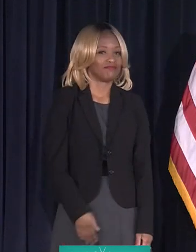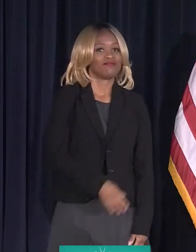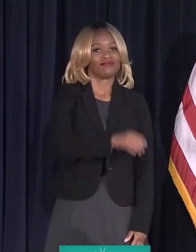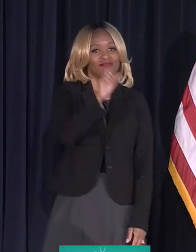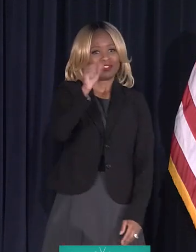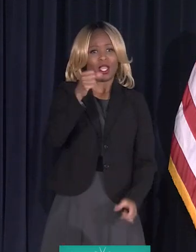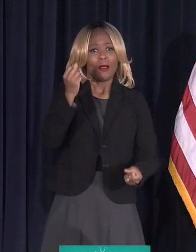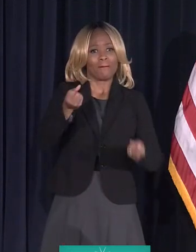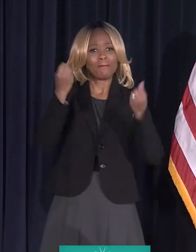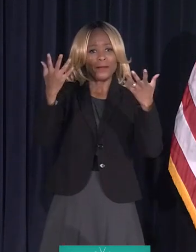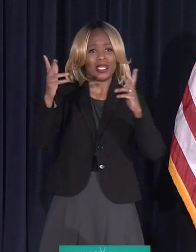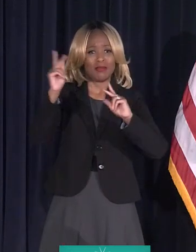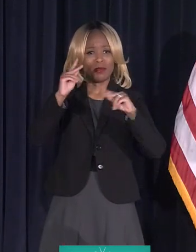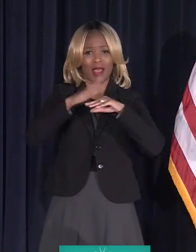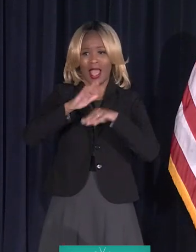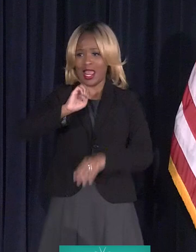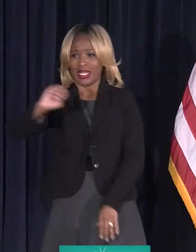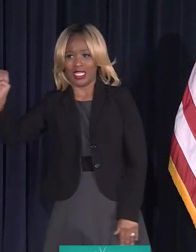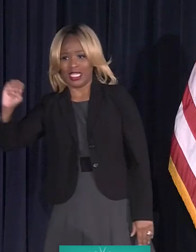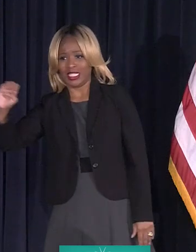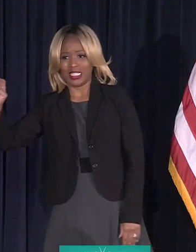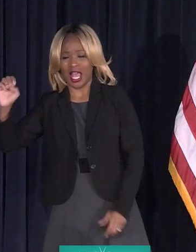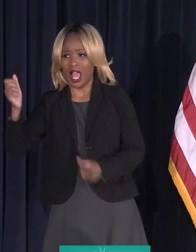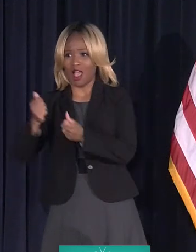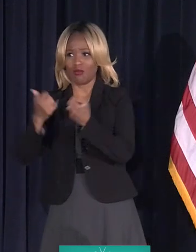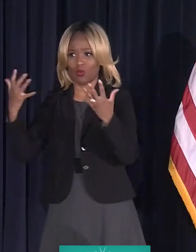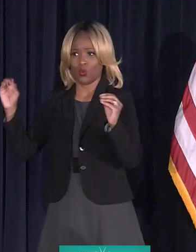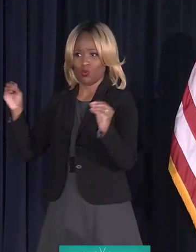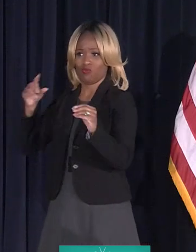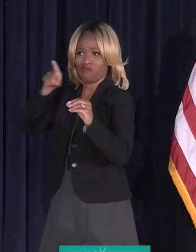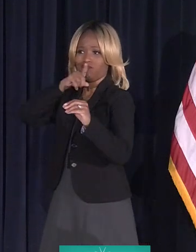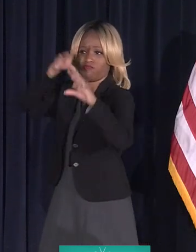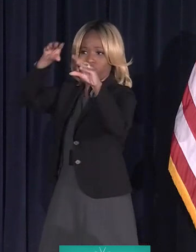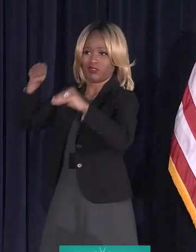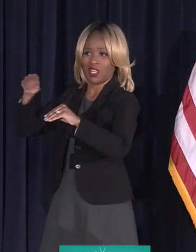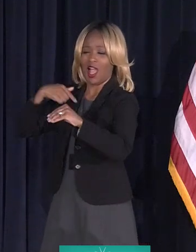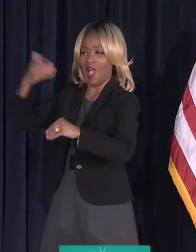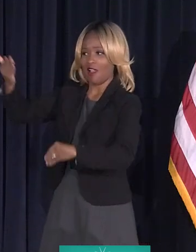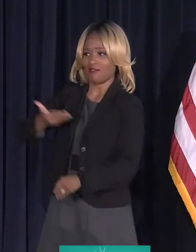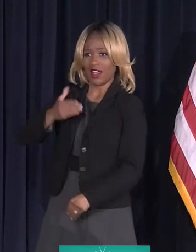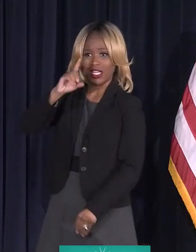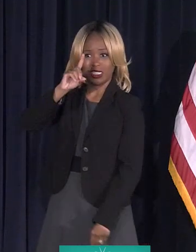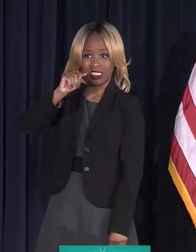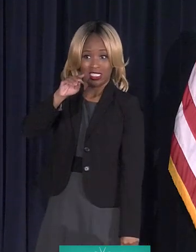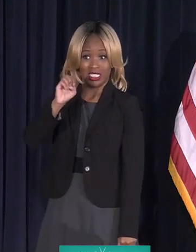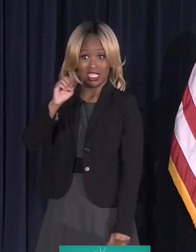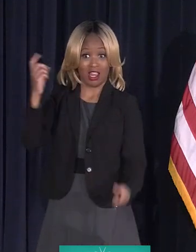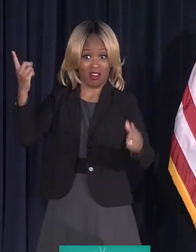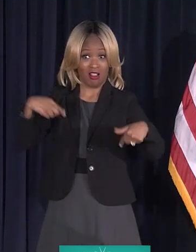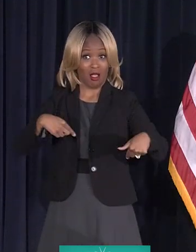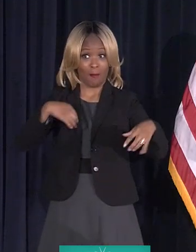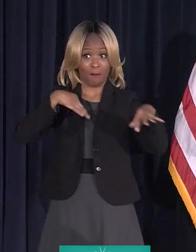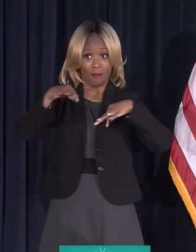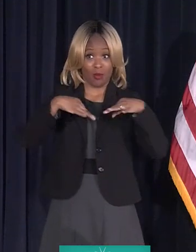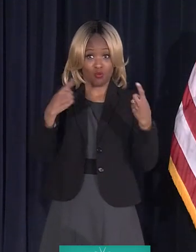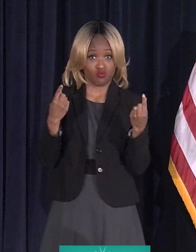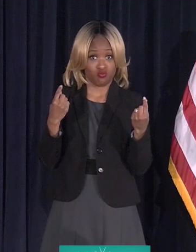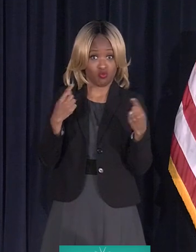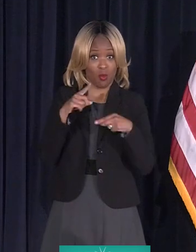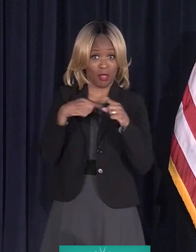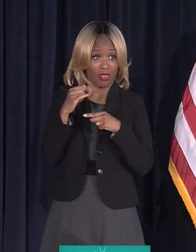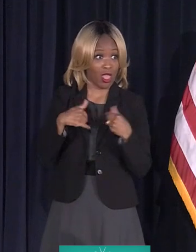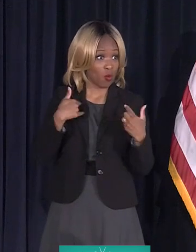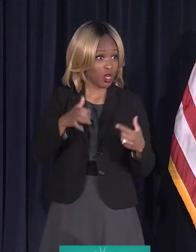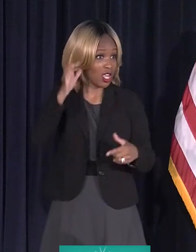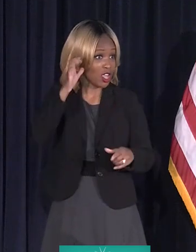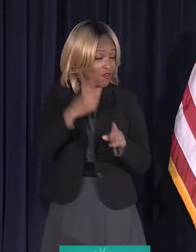are so many people on the east side that have been without power. I invited DTE to come here and explain what they're going to do about it. Would you like to hear from